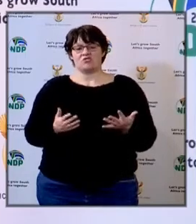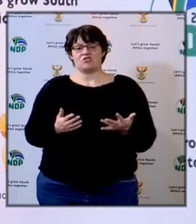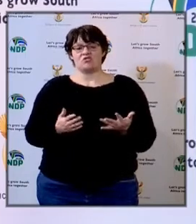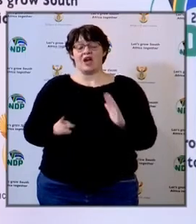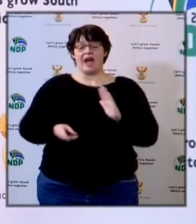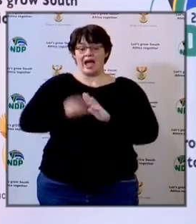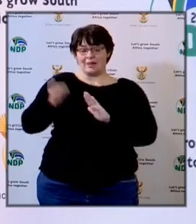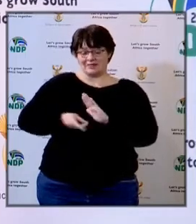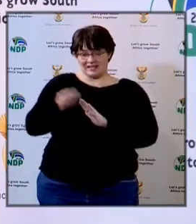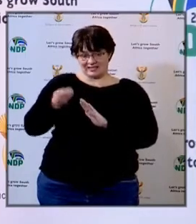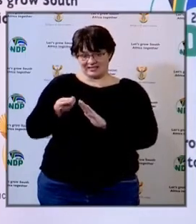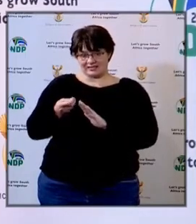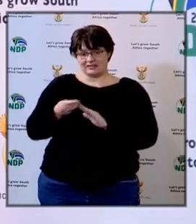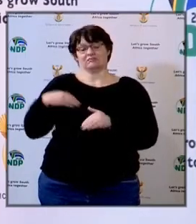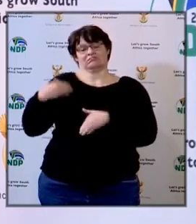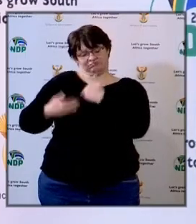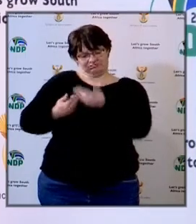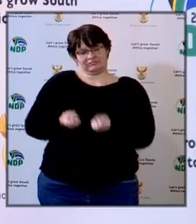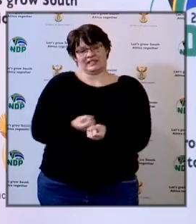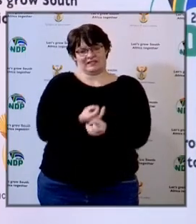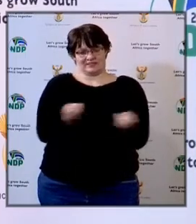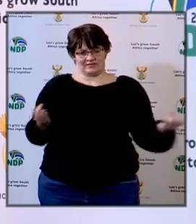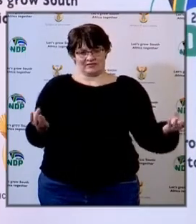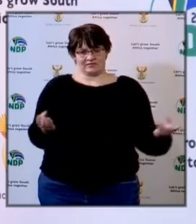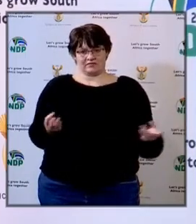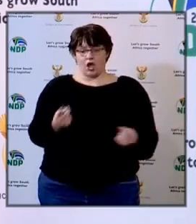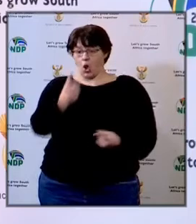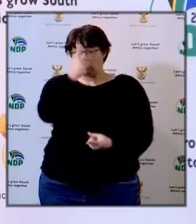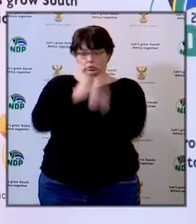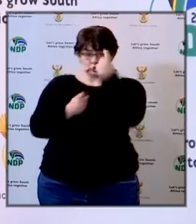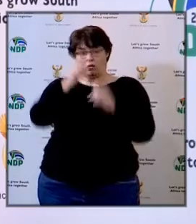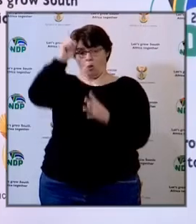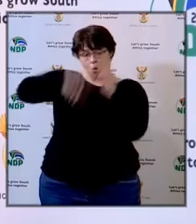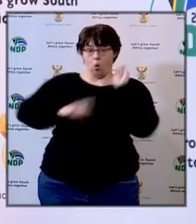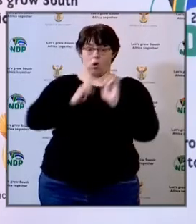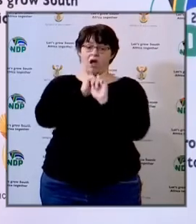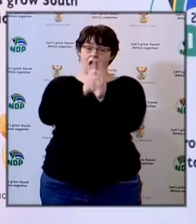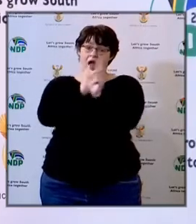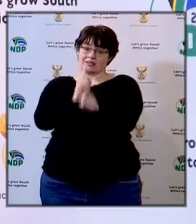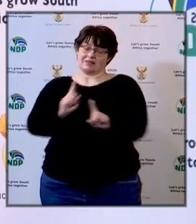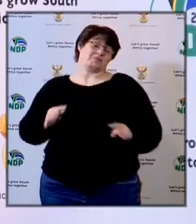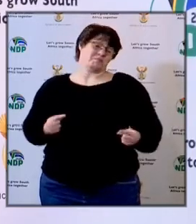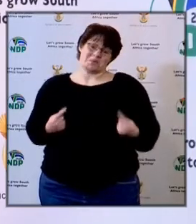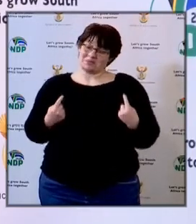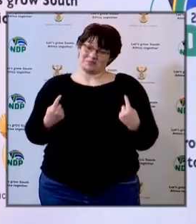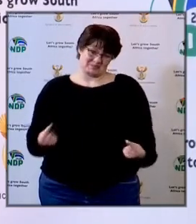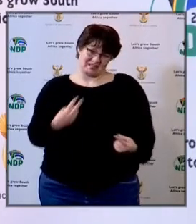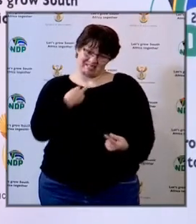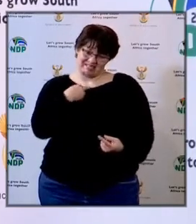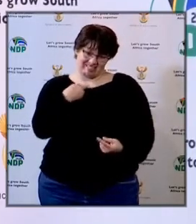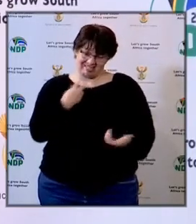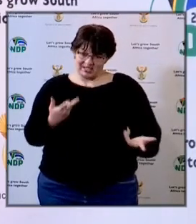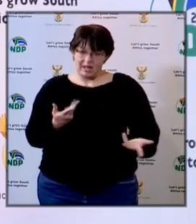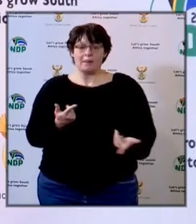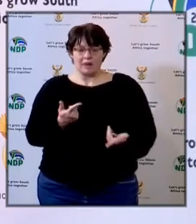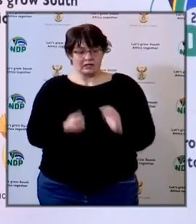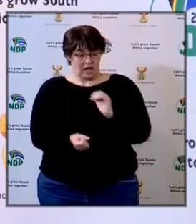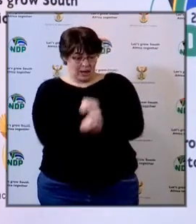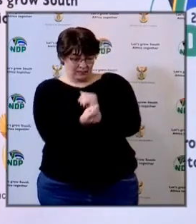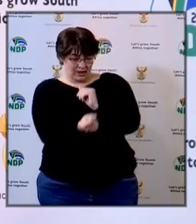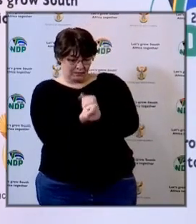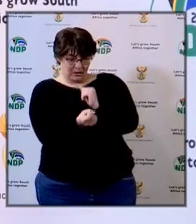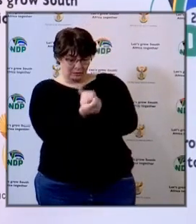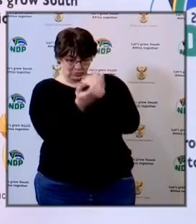an update on an ongoing basis it's difficult to answer all the questions at one go but as the developments unfold